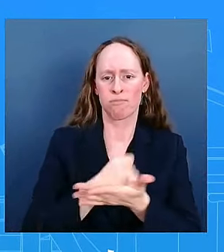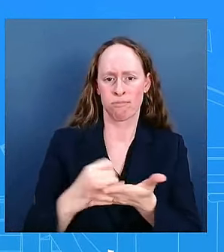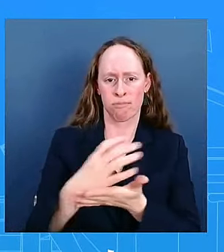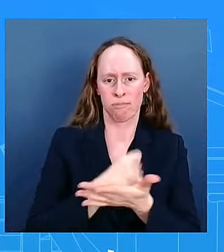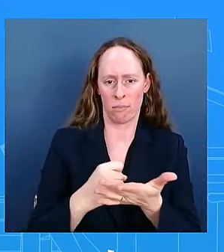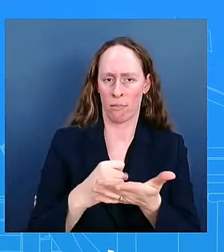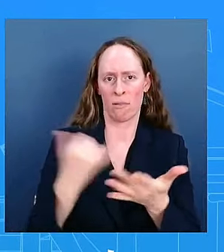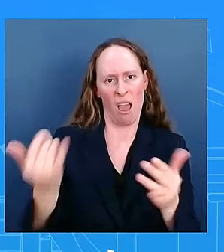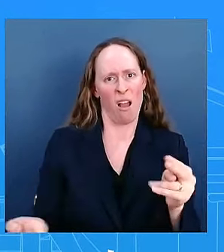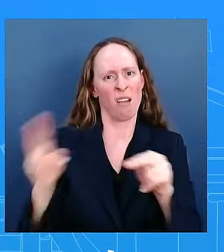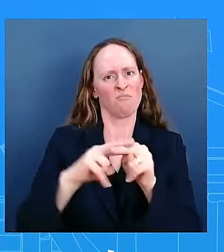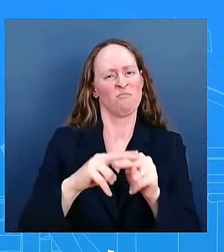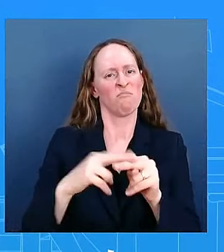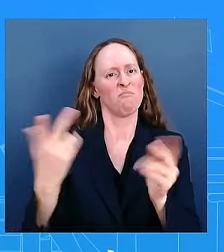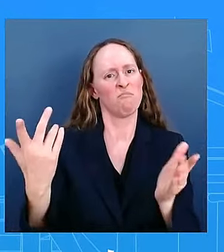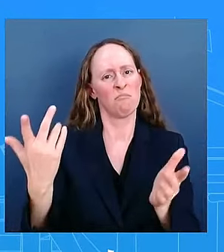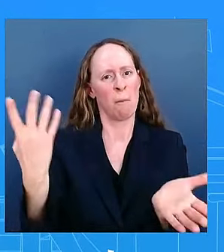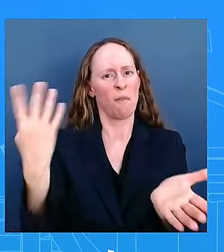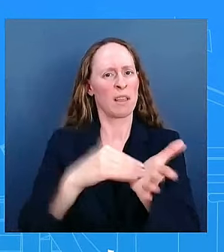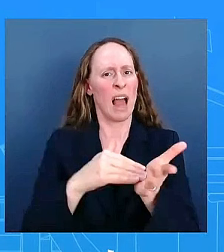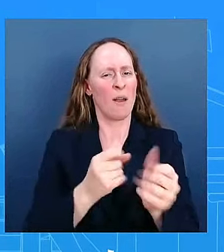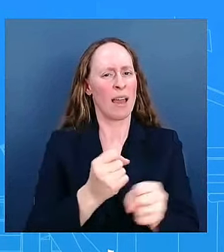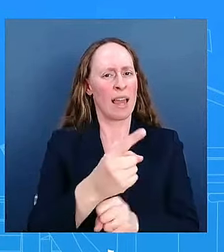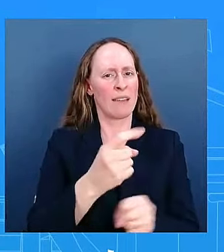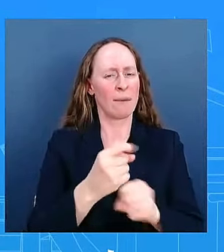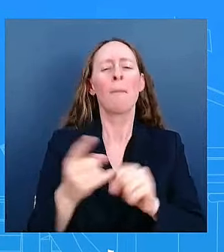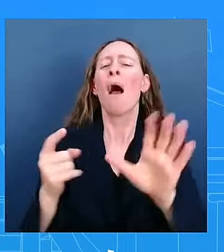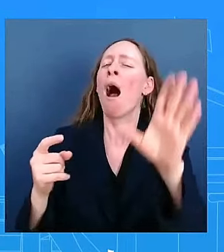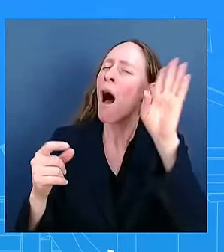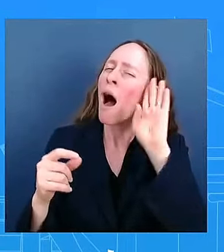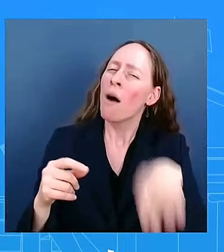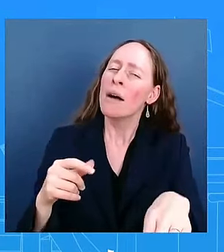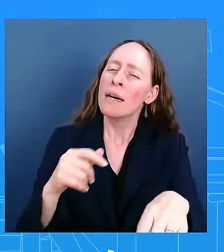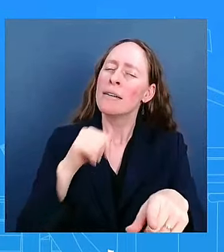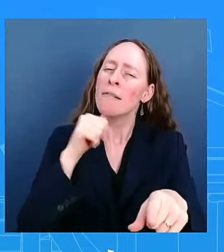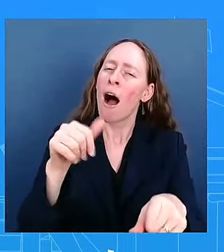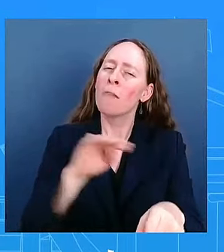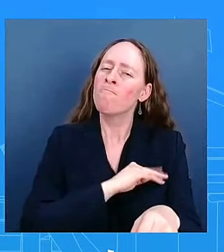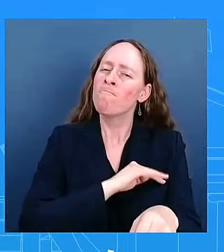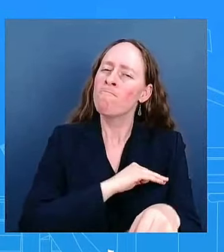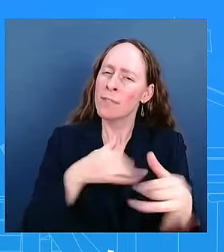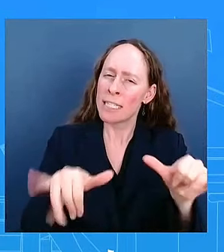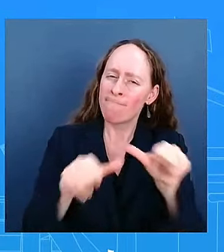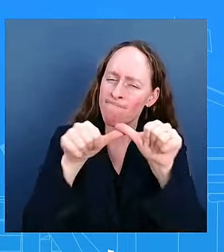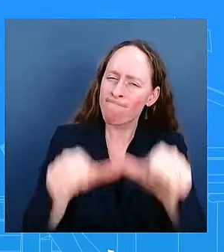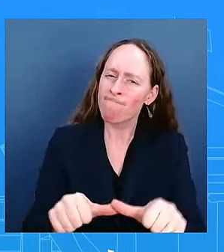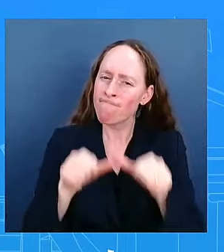to lower costs and grow the middle class with that jared i know you have more to share about this